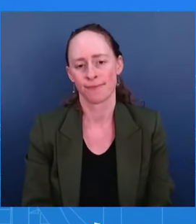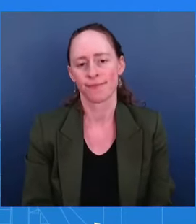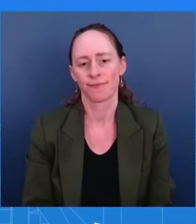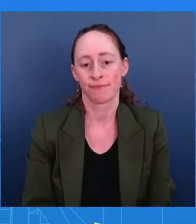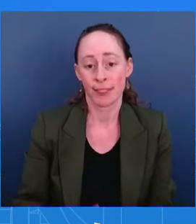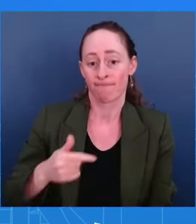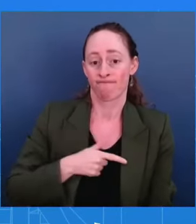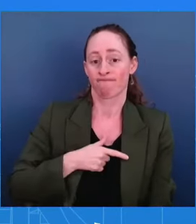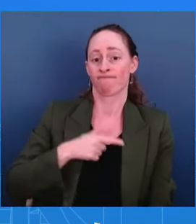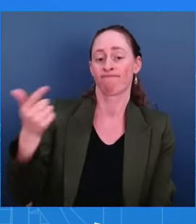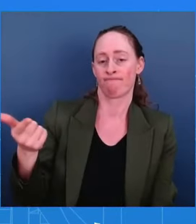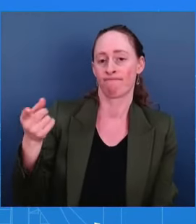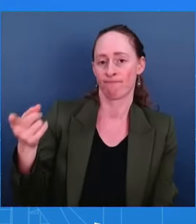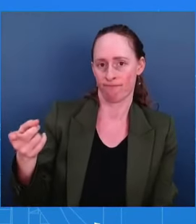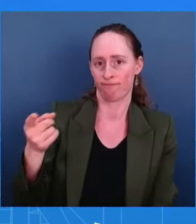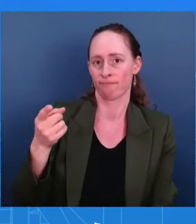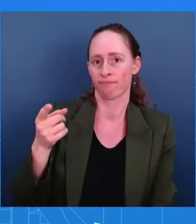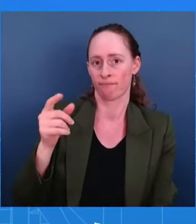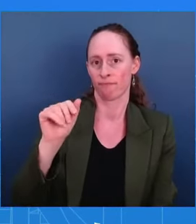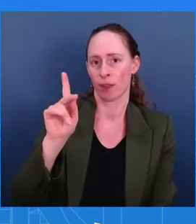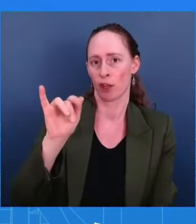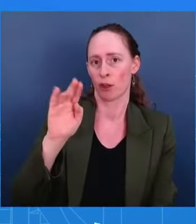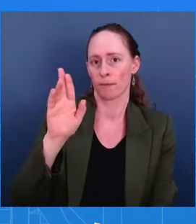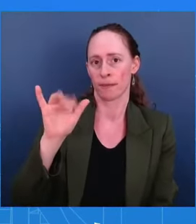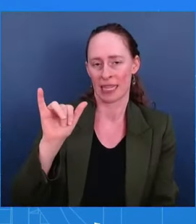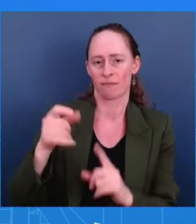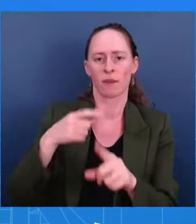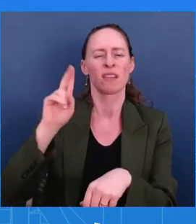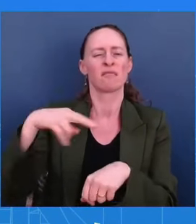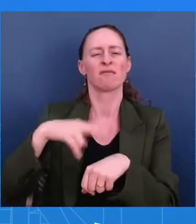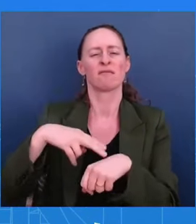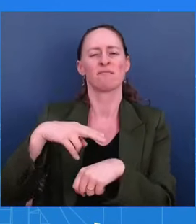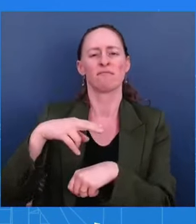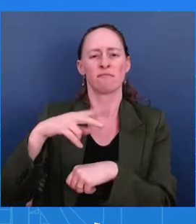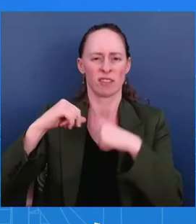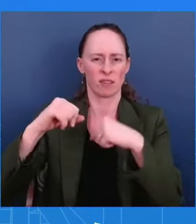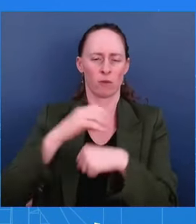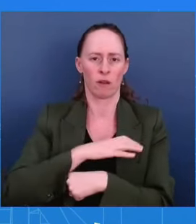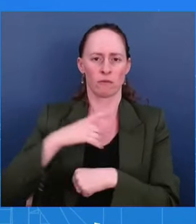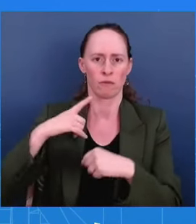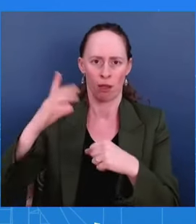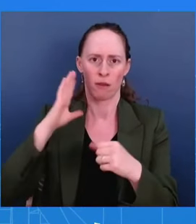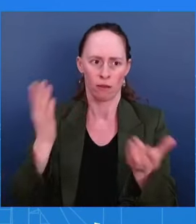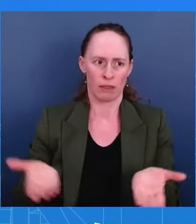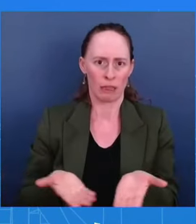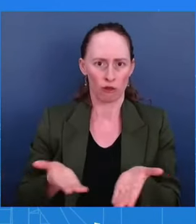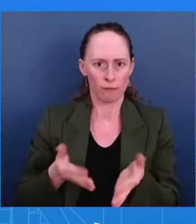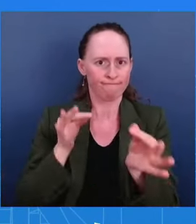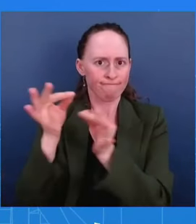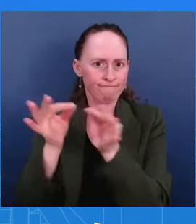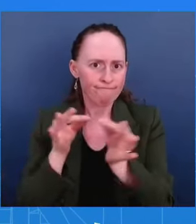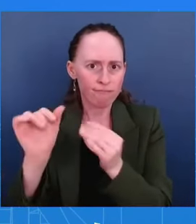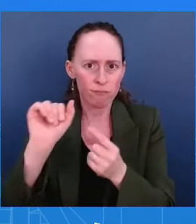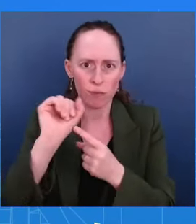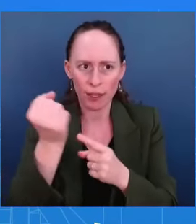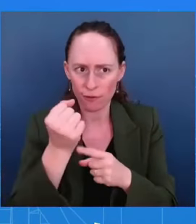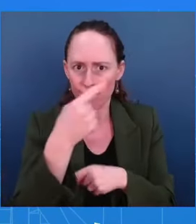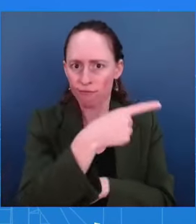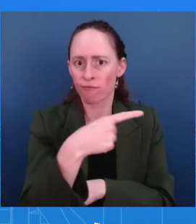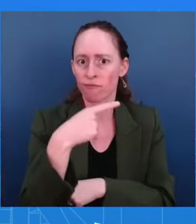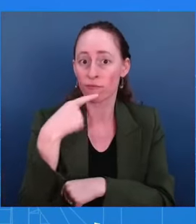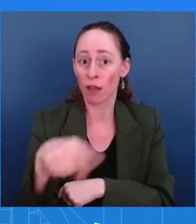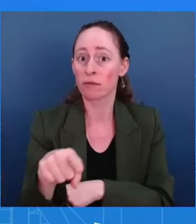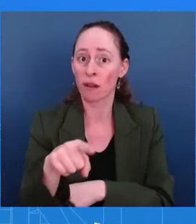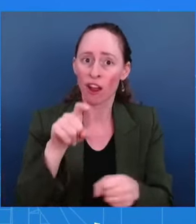today against foreign actors attempting to covertly influence our elections and undermine confidence in our